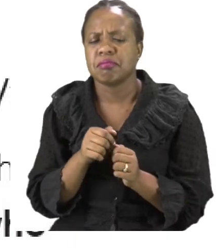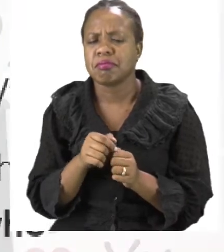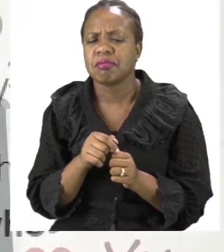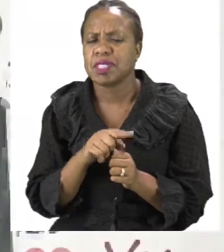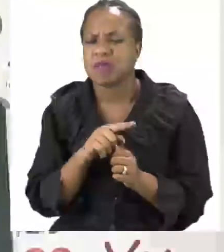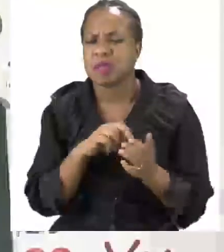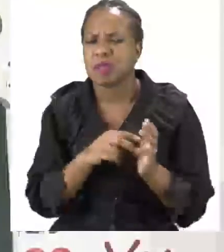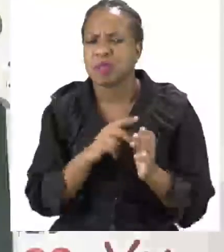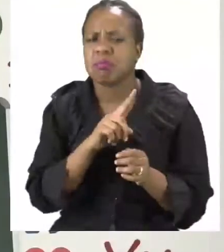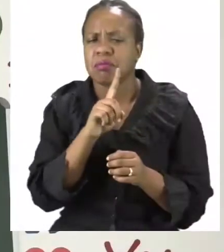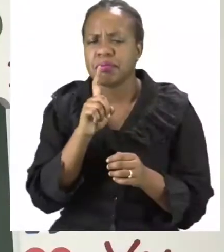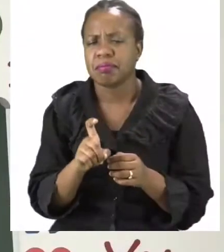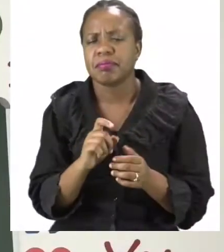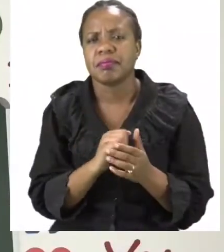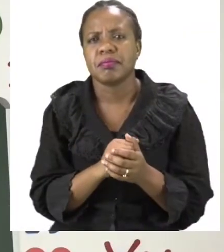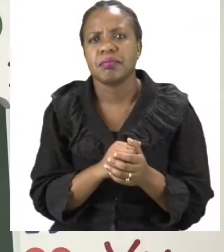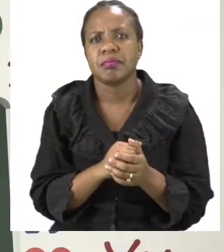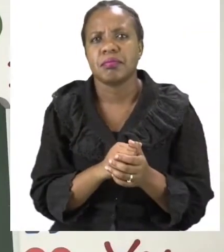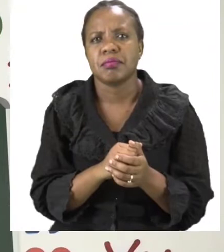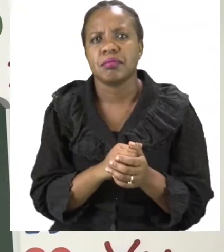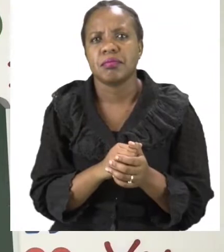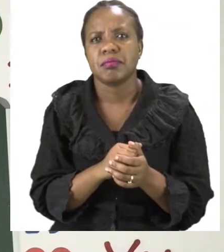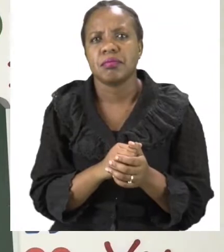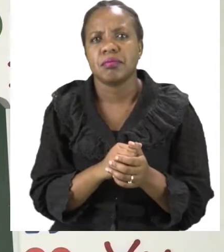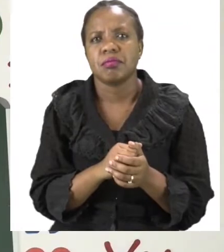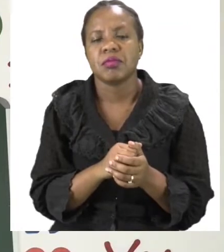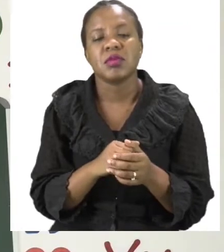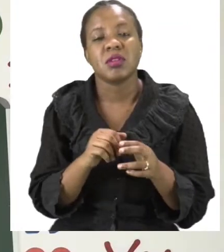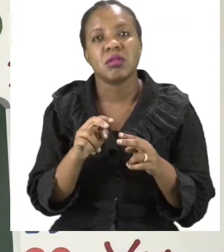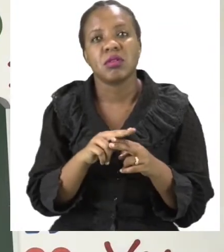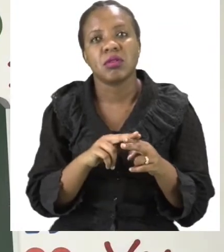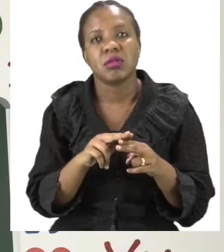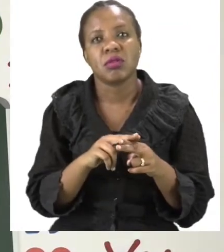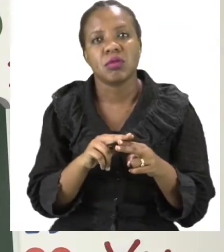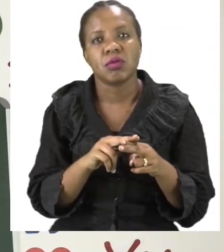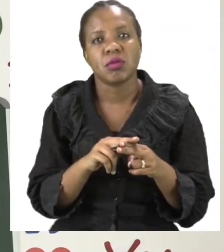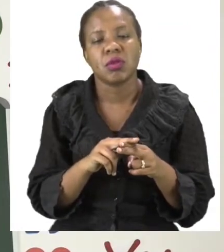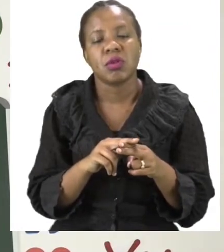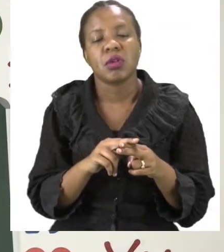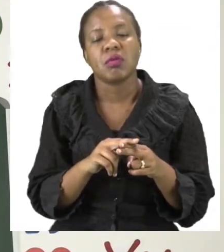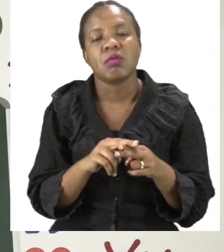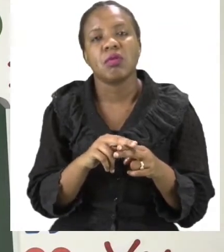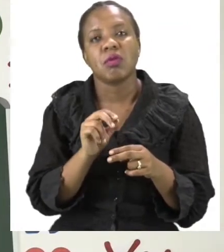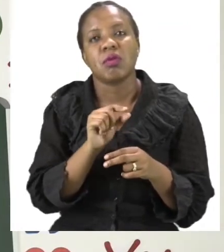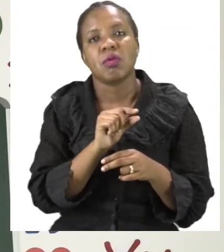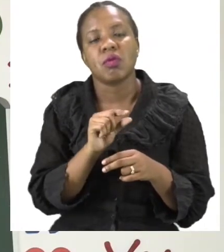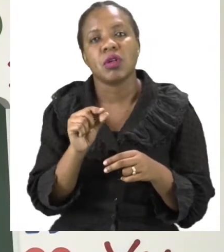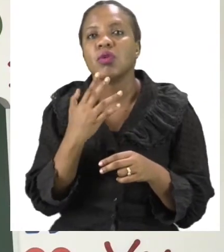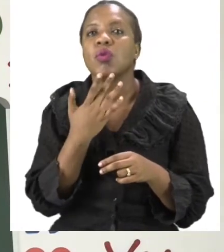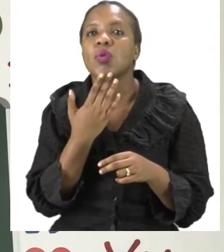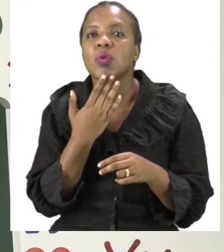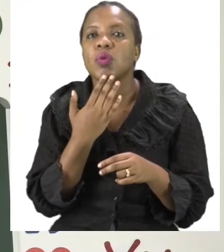we know that we are going to use the word whose. But which whose are we going to use?